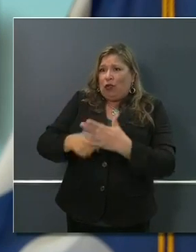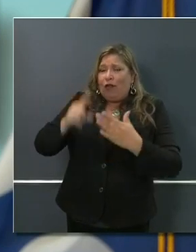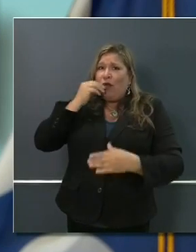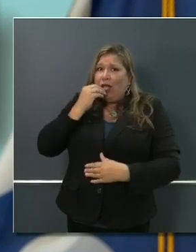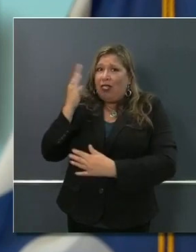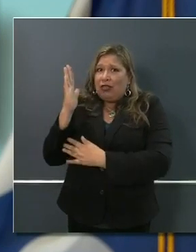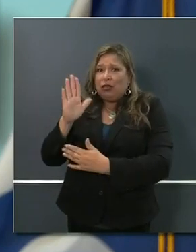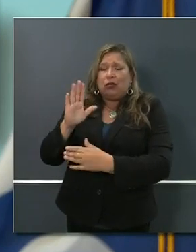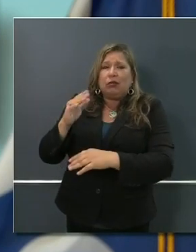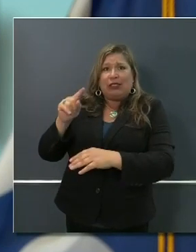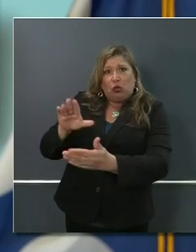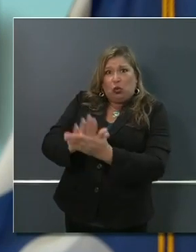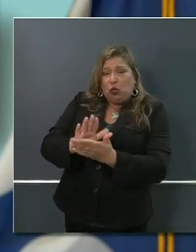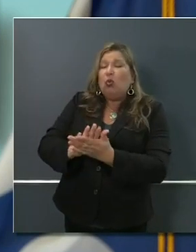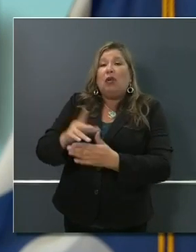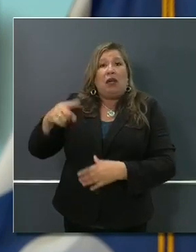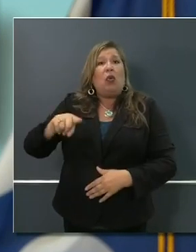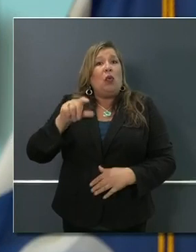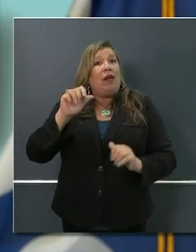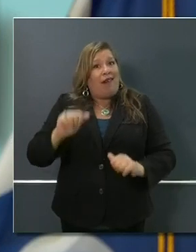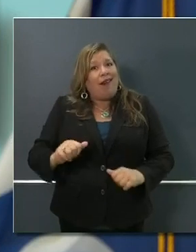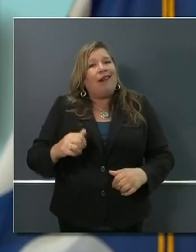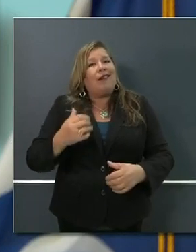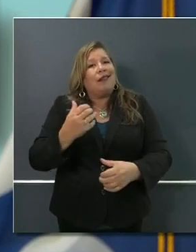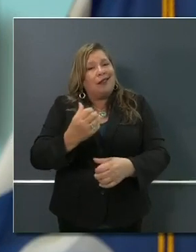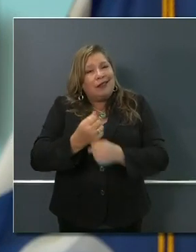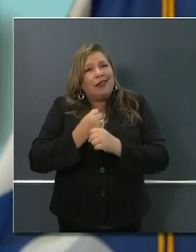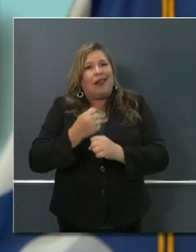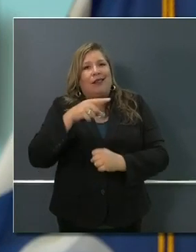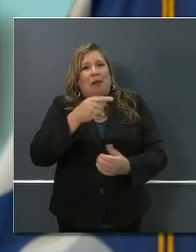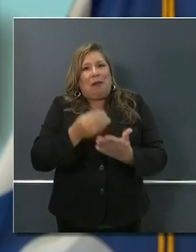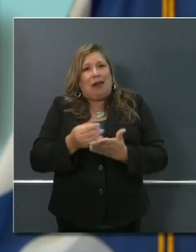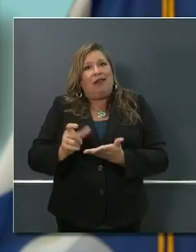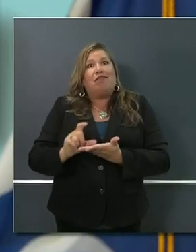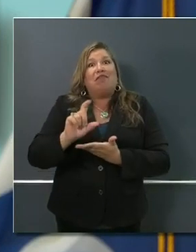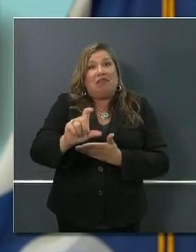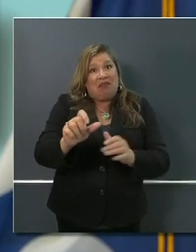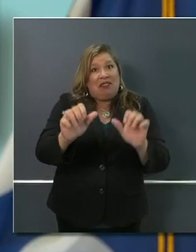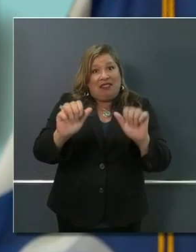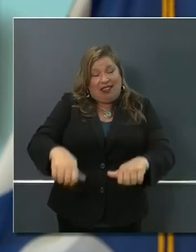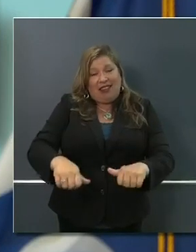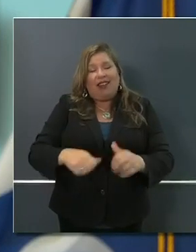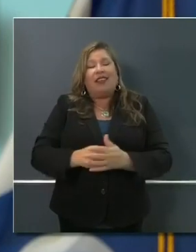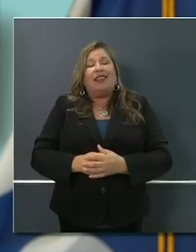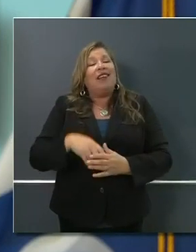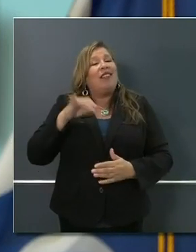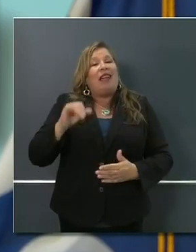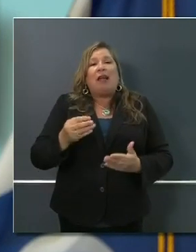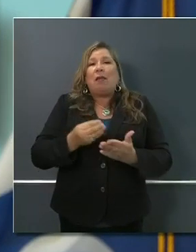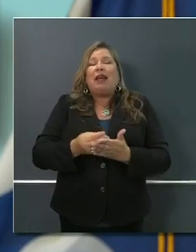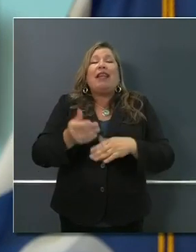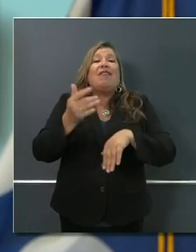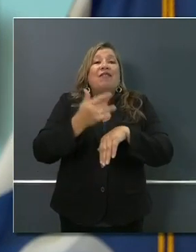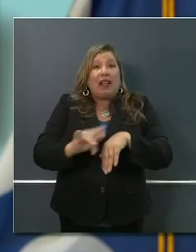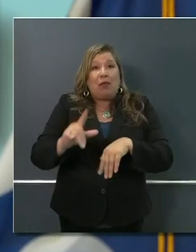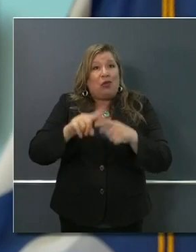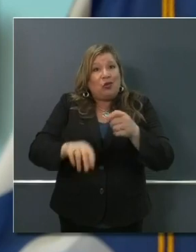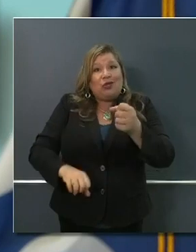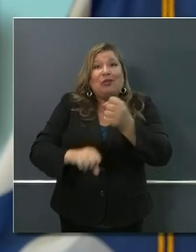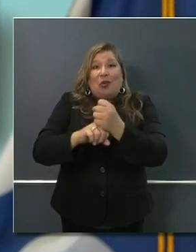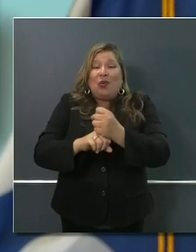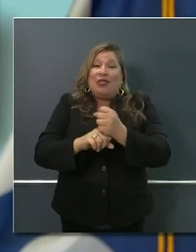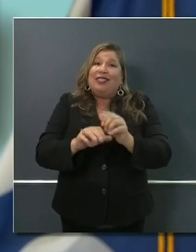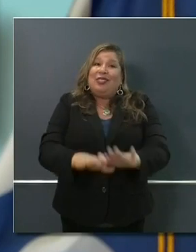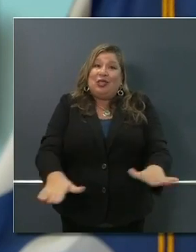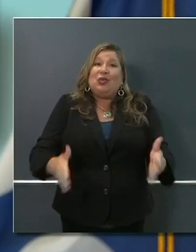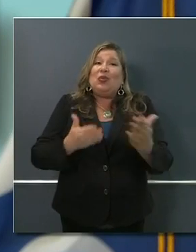for free or reduced breakfast and lunch programs to know that these dollars are available for them through the EBT